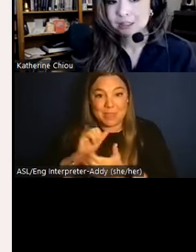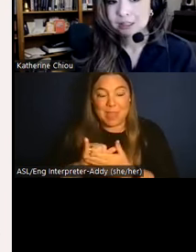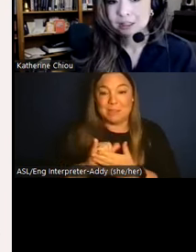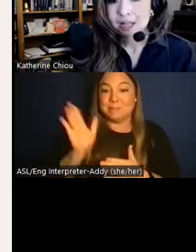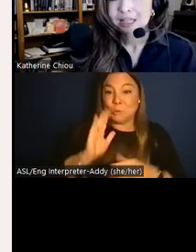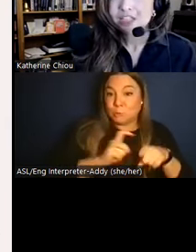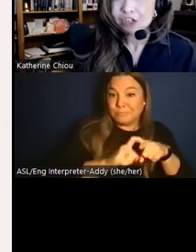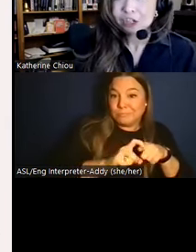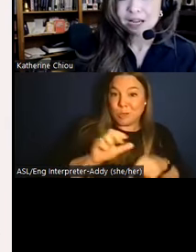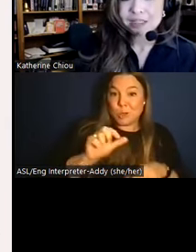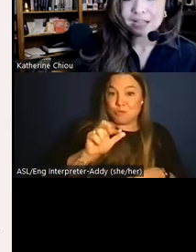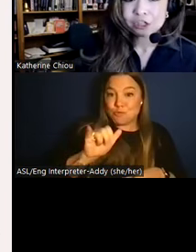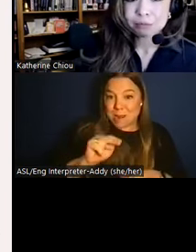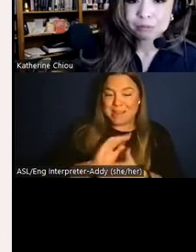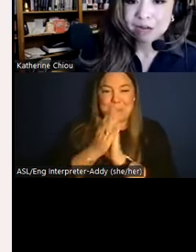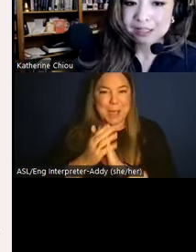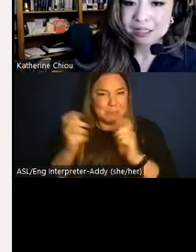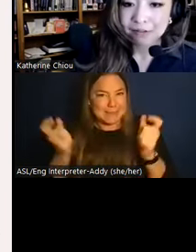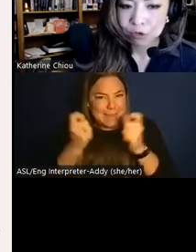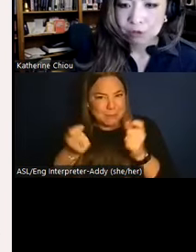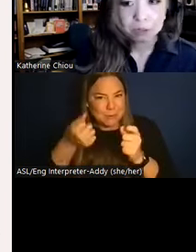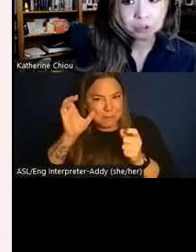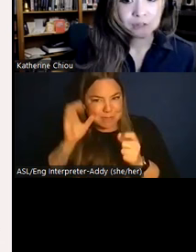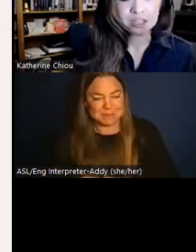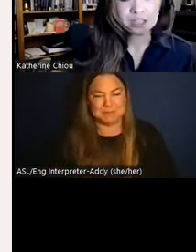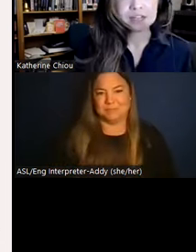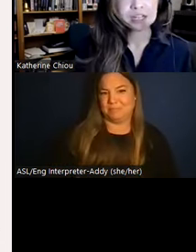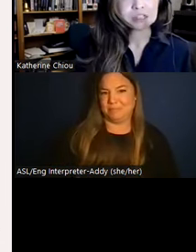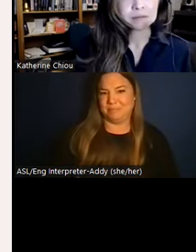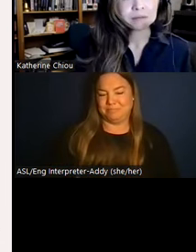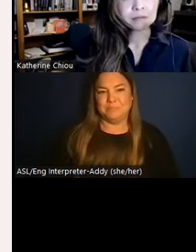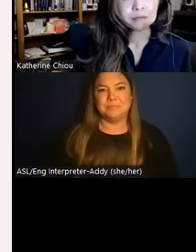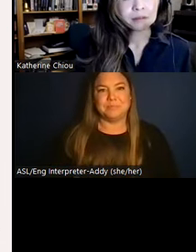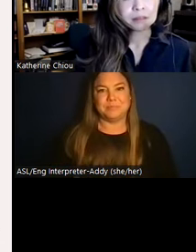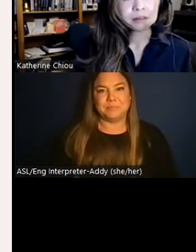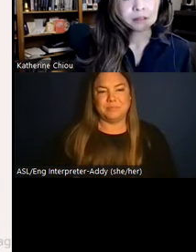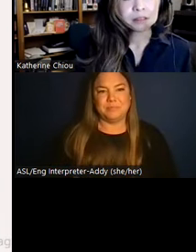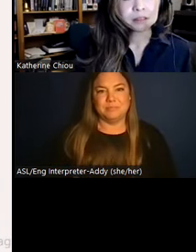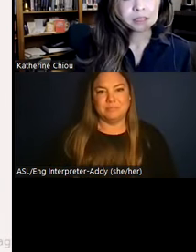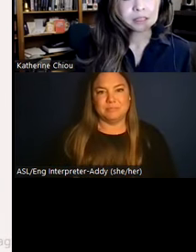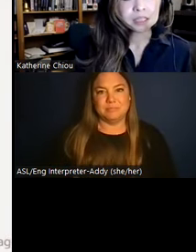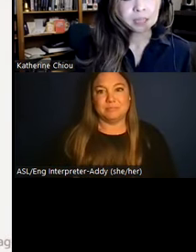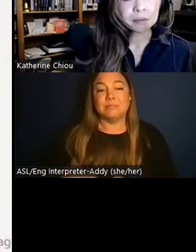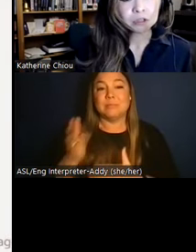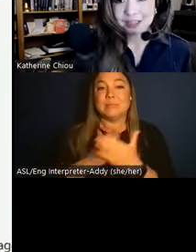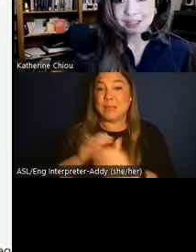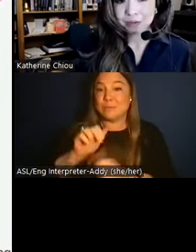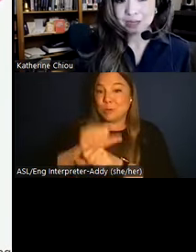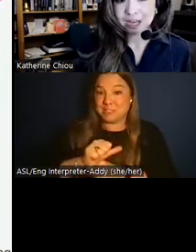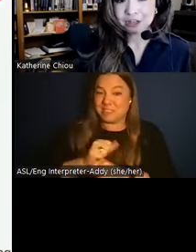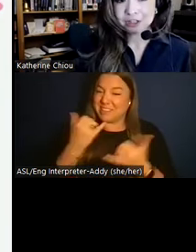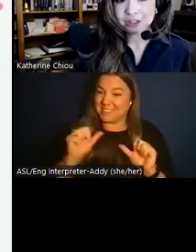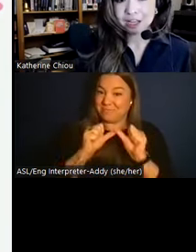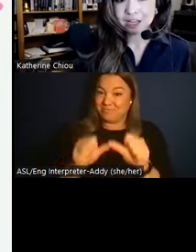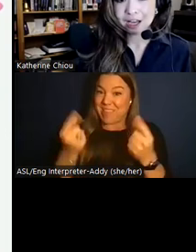drink. Let's visualize this ancient brewing process that fueled Moche festivities. Since some of these traditions live on today, we